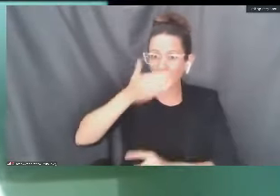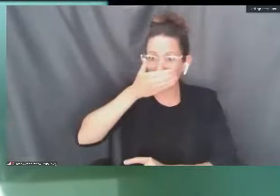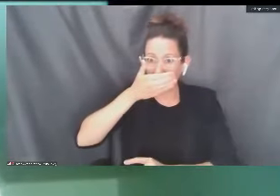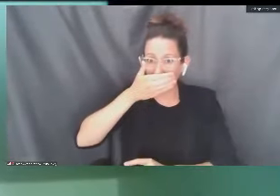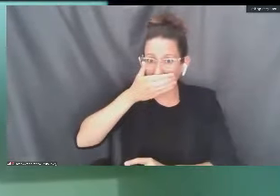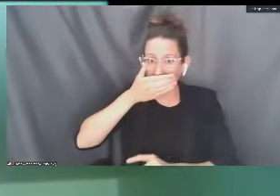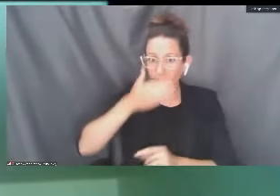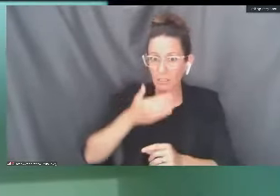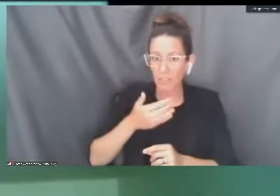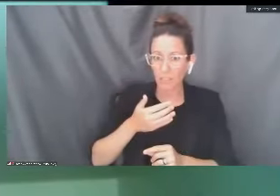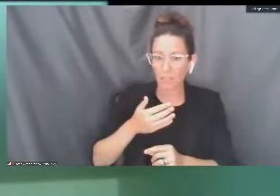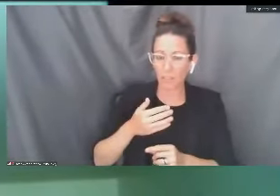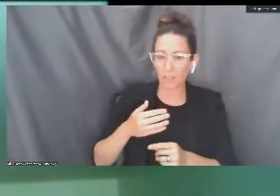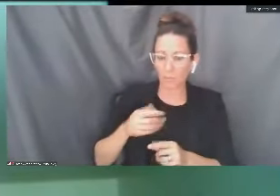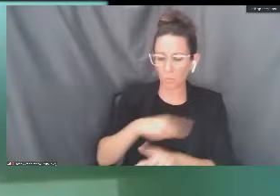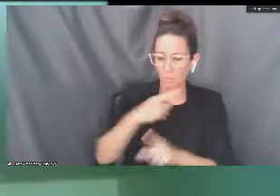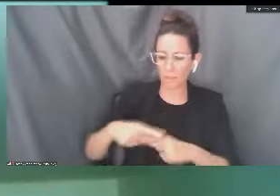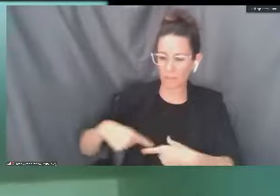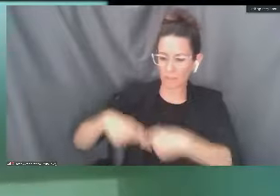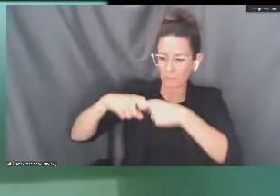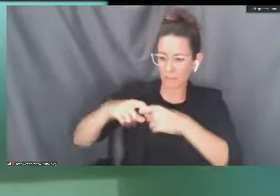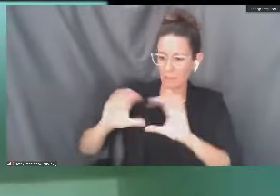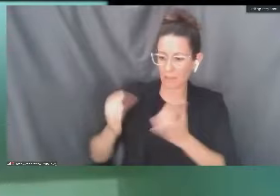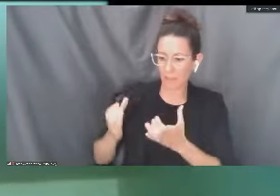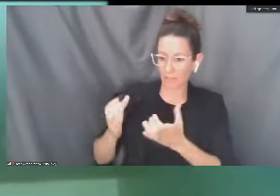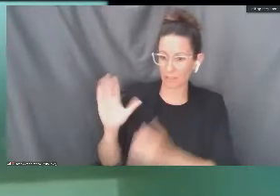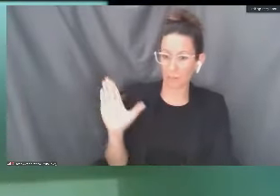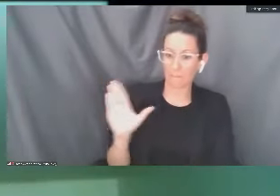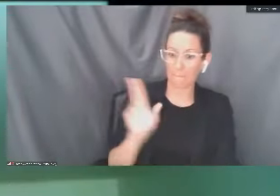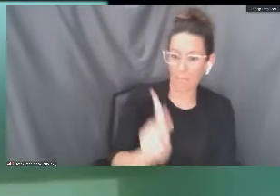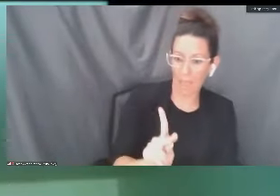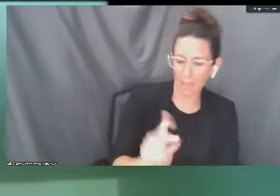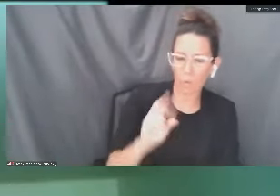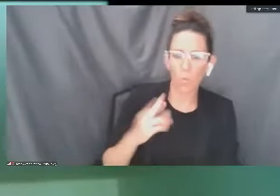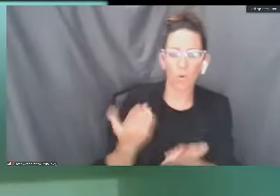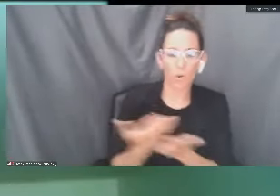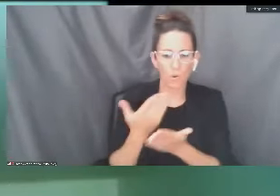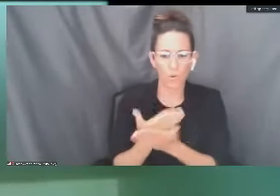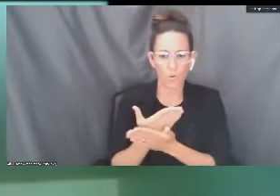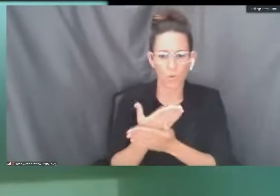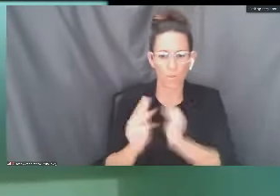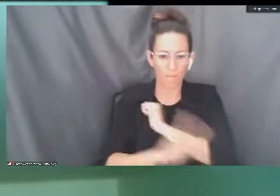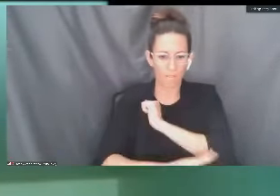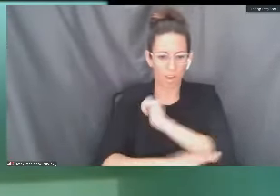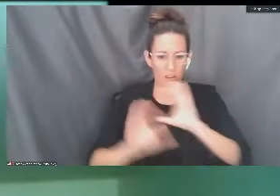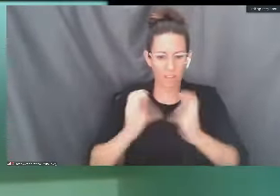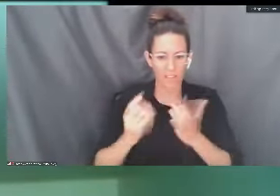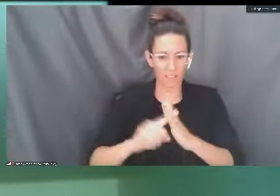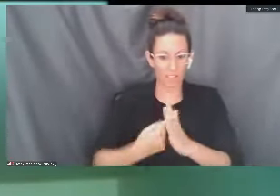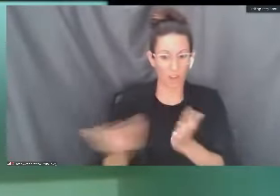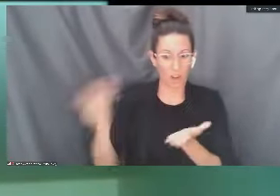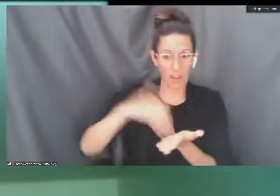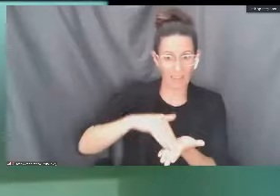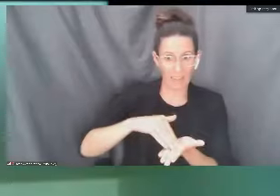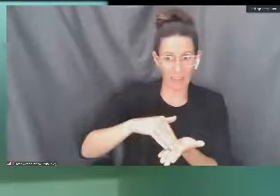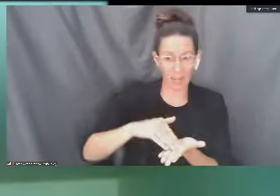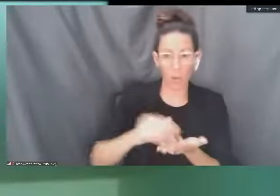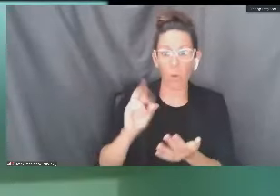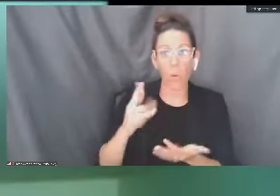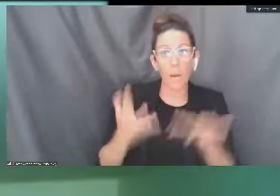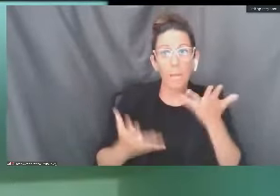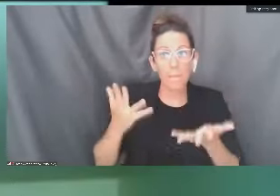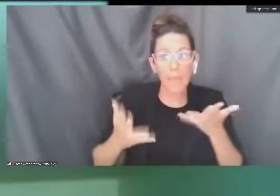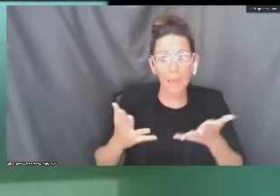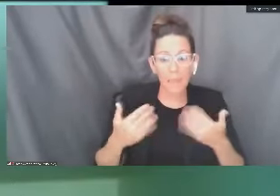maintained when the suspended classes return and the new classes in fall commence. It is possible also that we may rotate